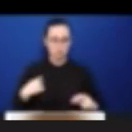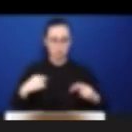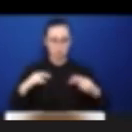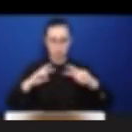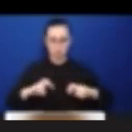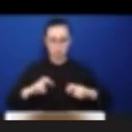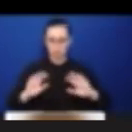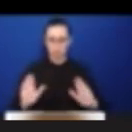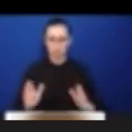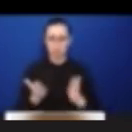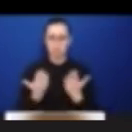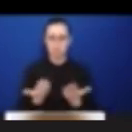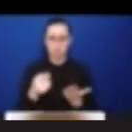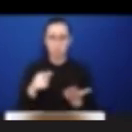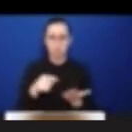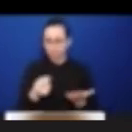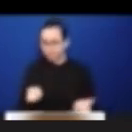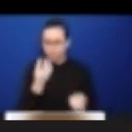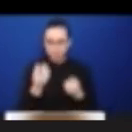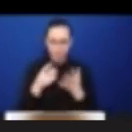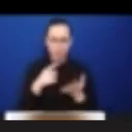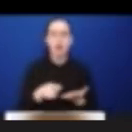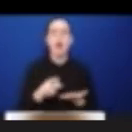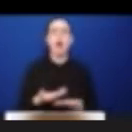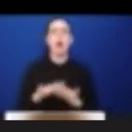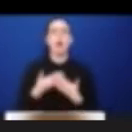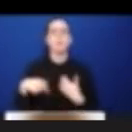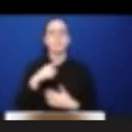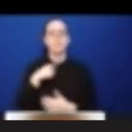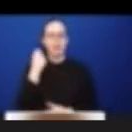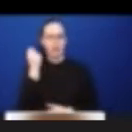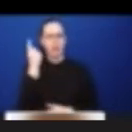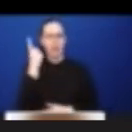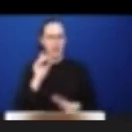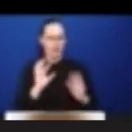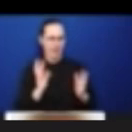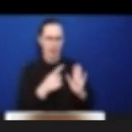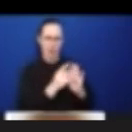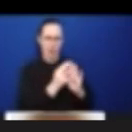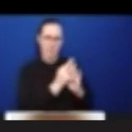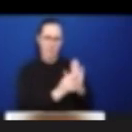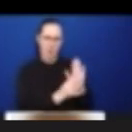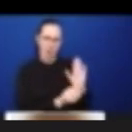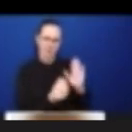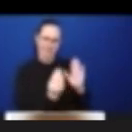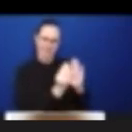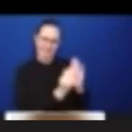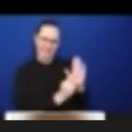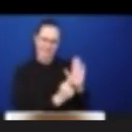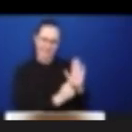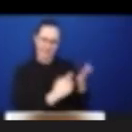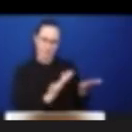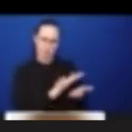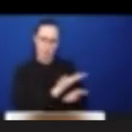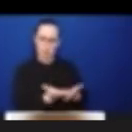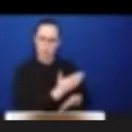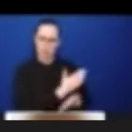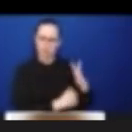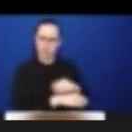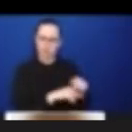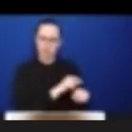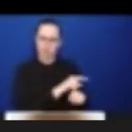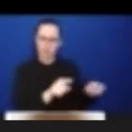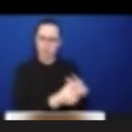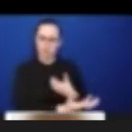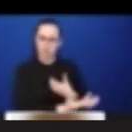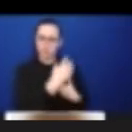disability, inclusive recovery policies and programs that integrate the needs of youth with disabilities and